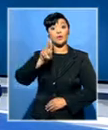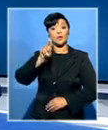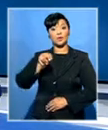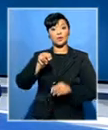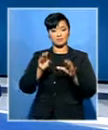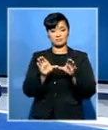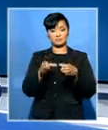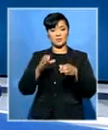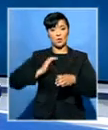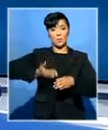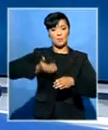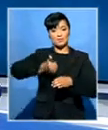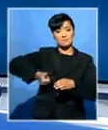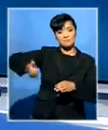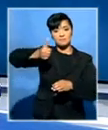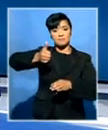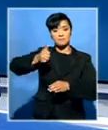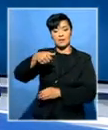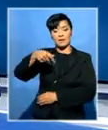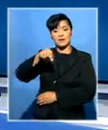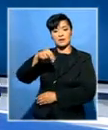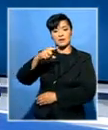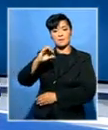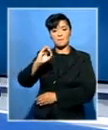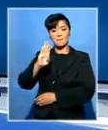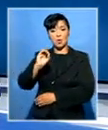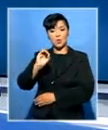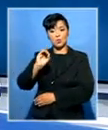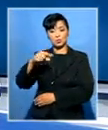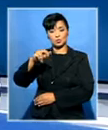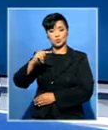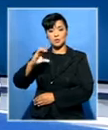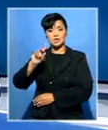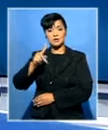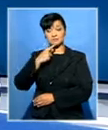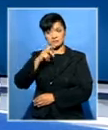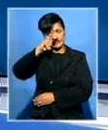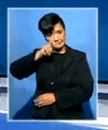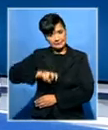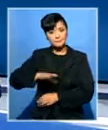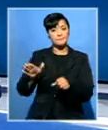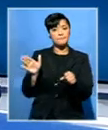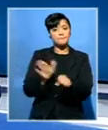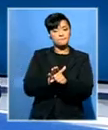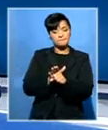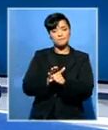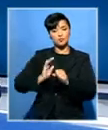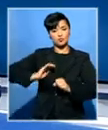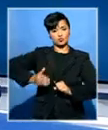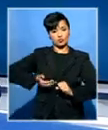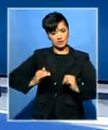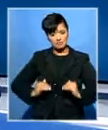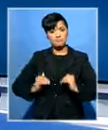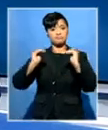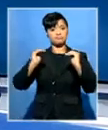An official driving the global women's agenda has called for a culture of zero tolerance when it comes to undermining the progress of women and